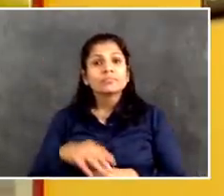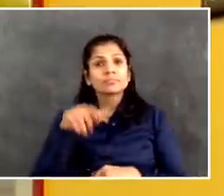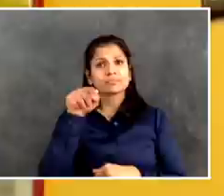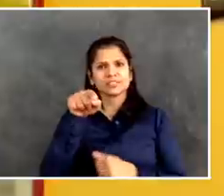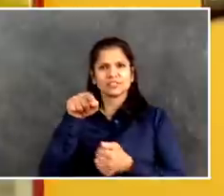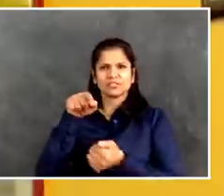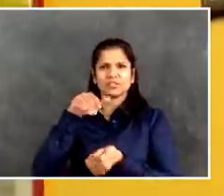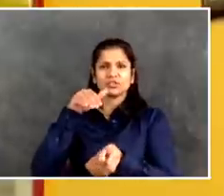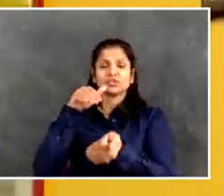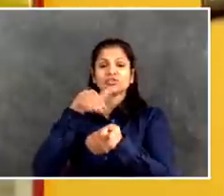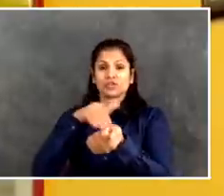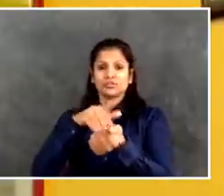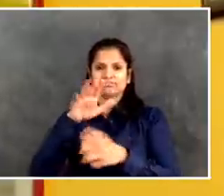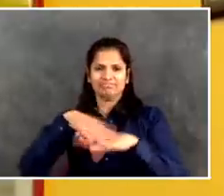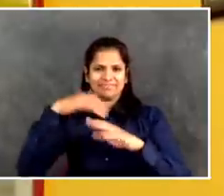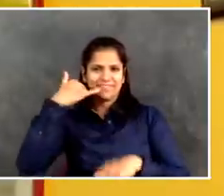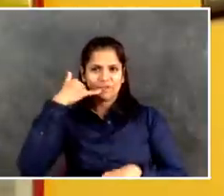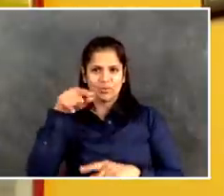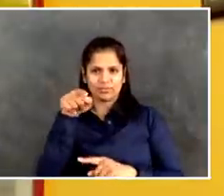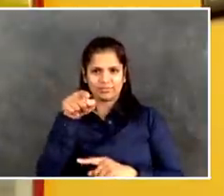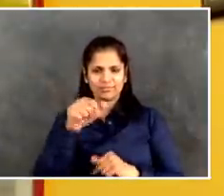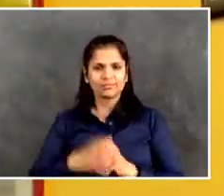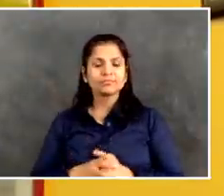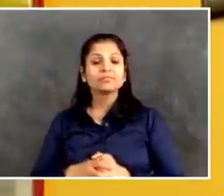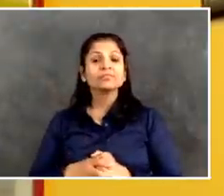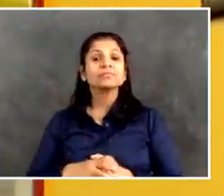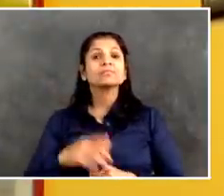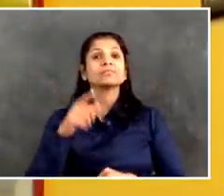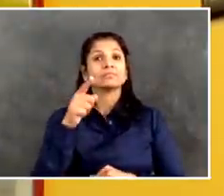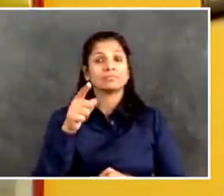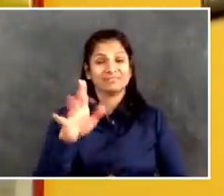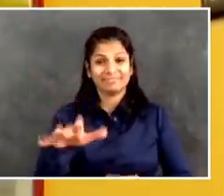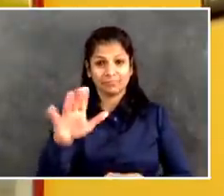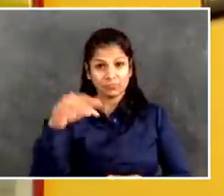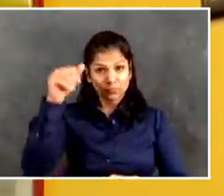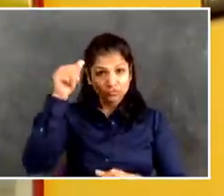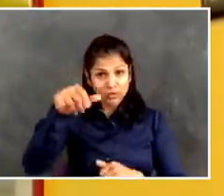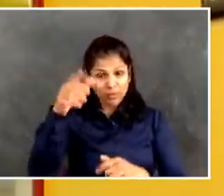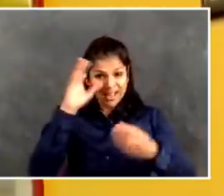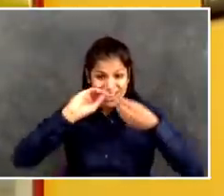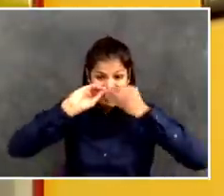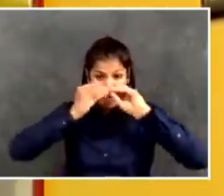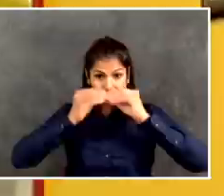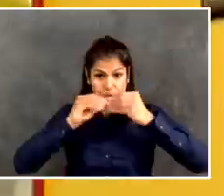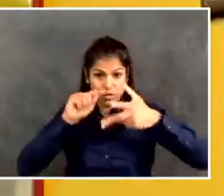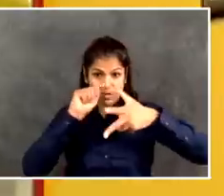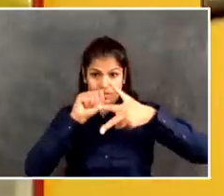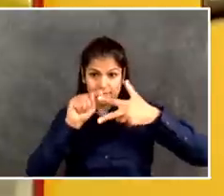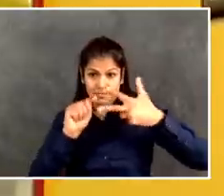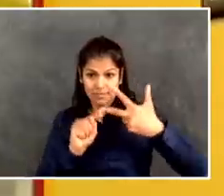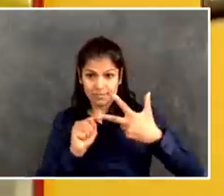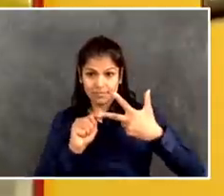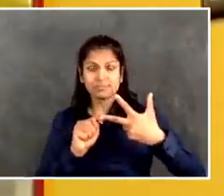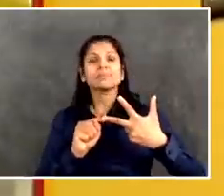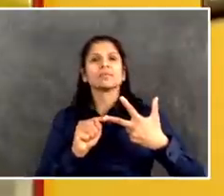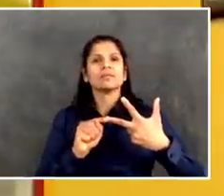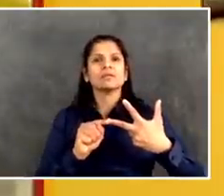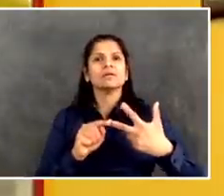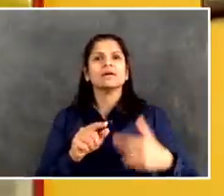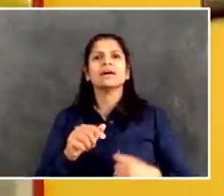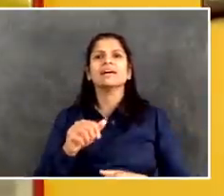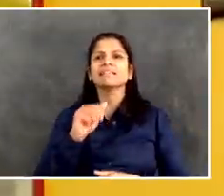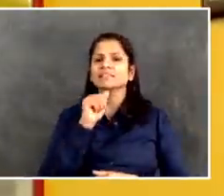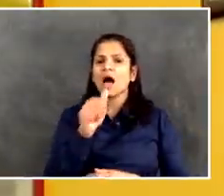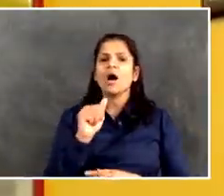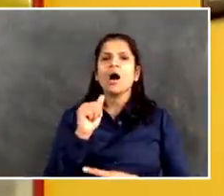individuals who are COVID confirmed by labs, but also looks at every person who gets admitted to the hospital with a syndrome that can look like COVID.